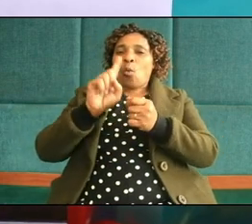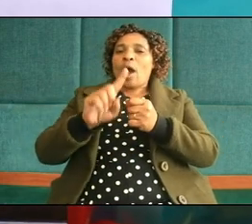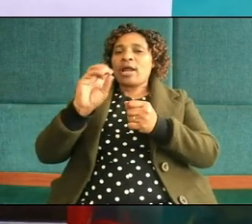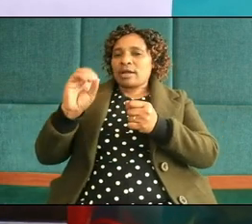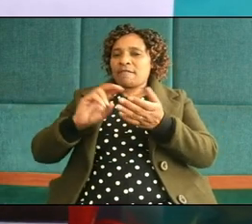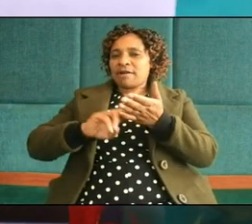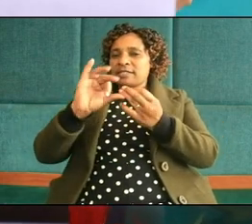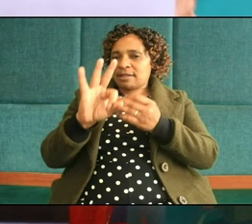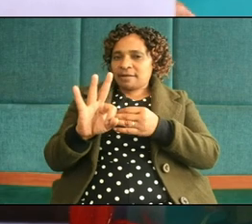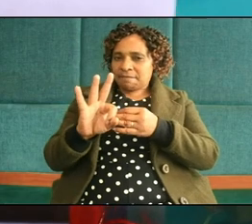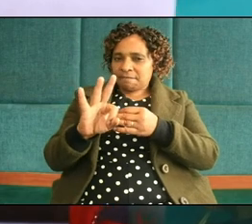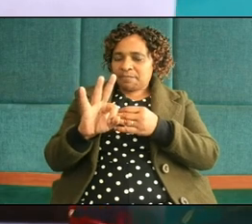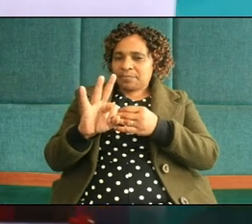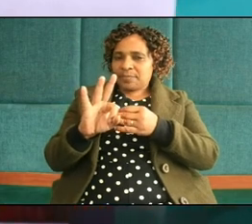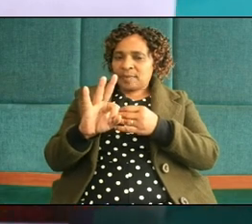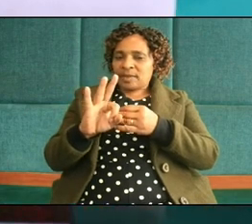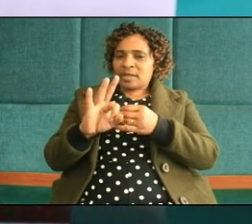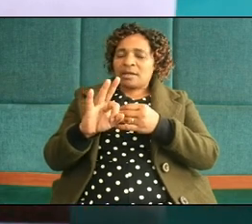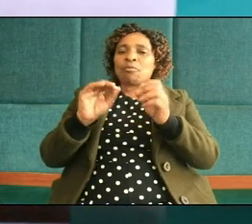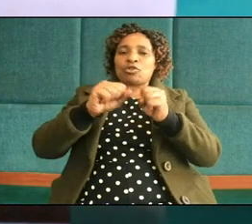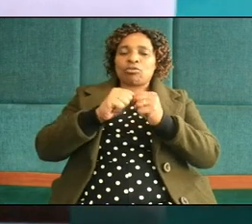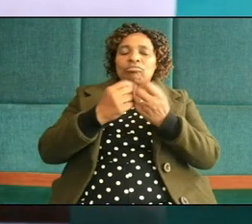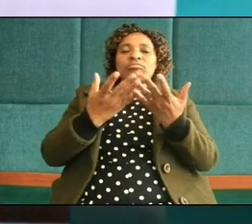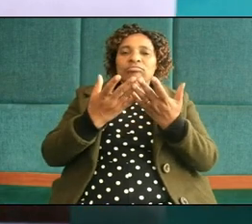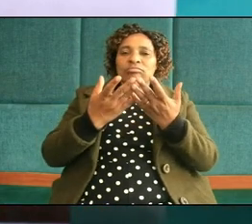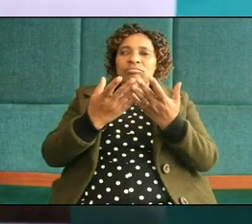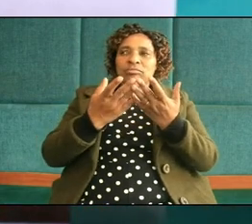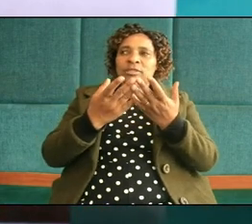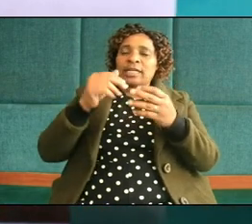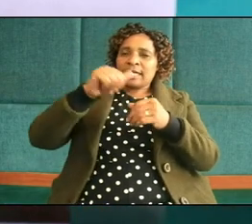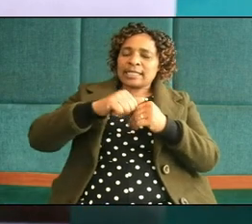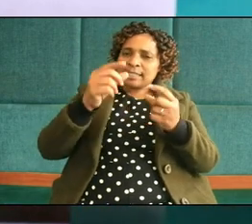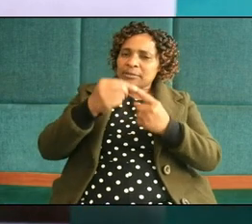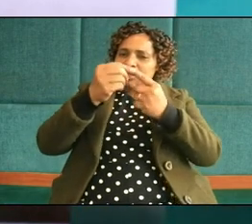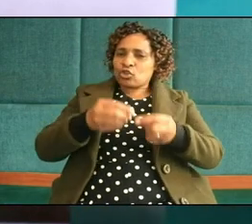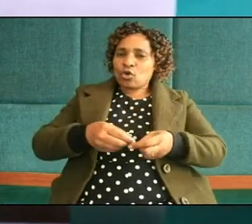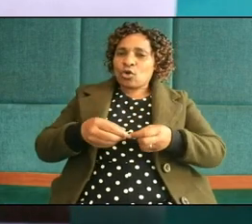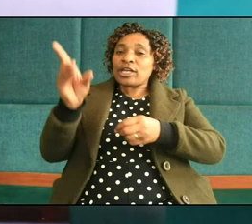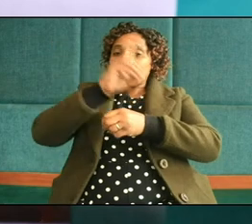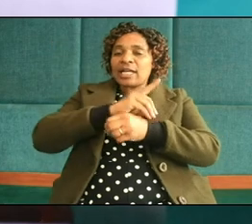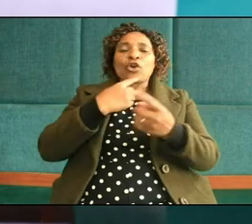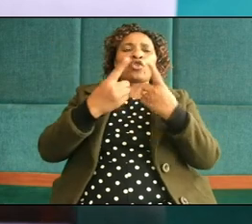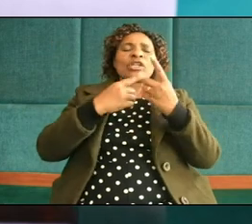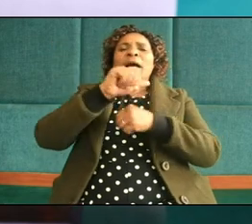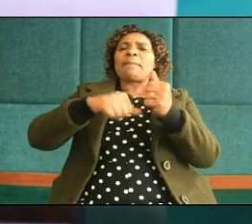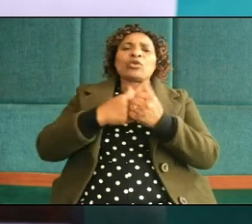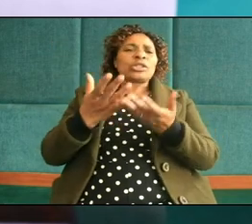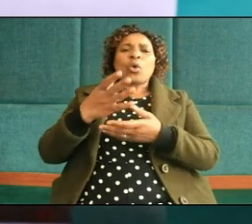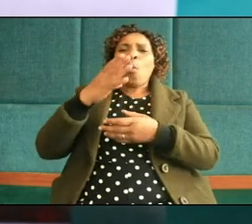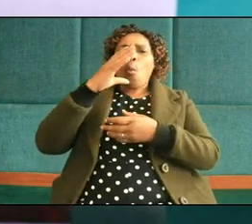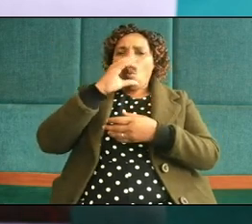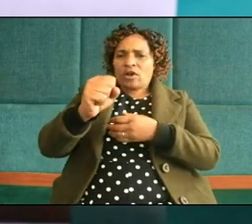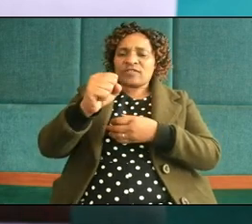when you go back you will meditate on this one in this special day we are talking about wolves in the church